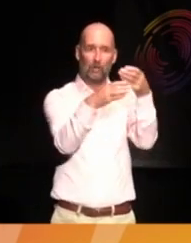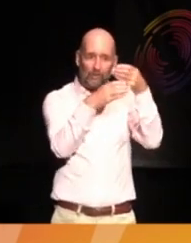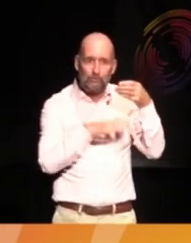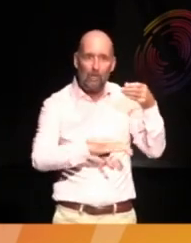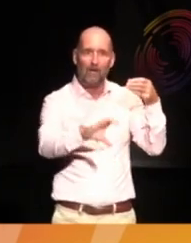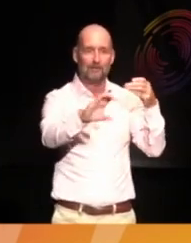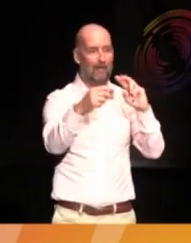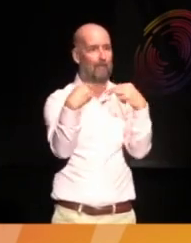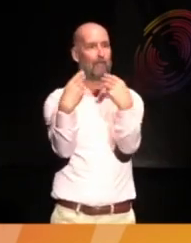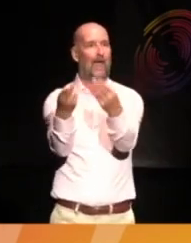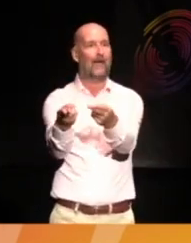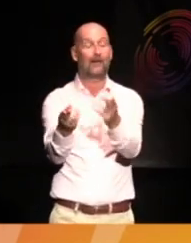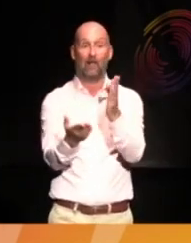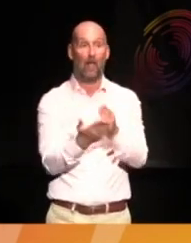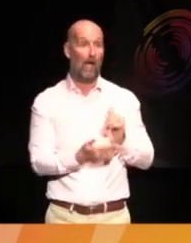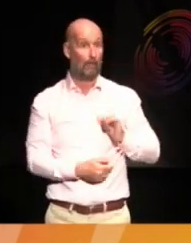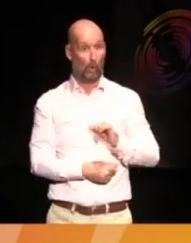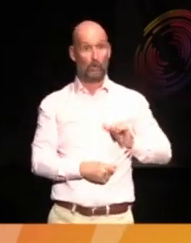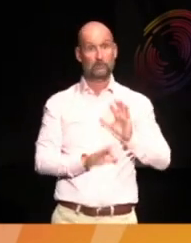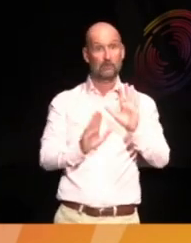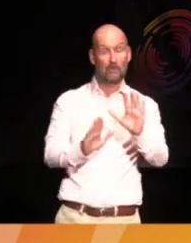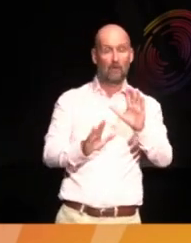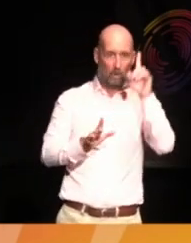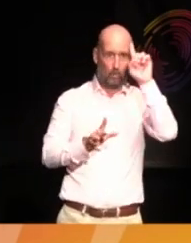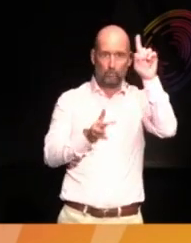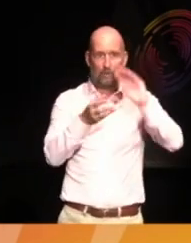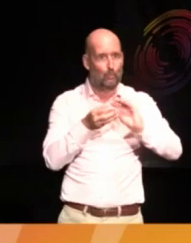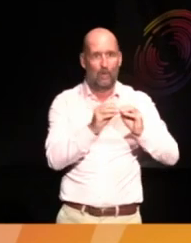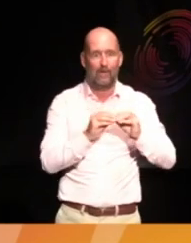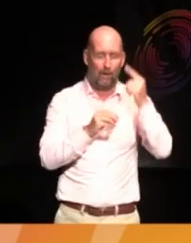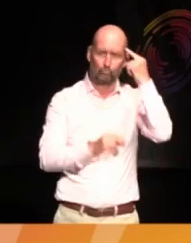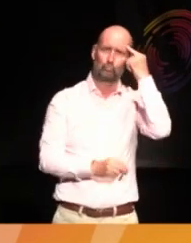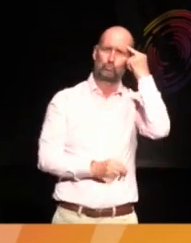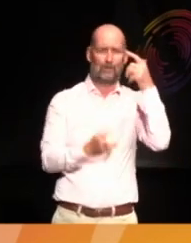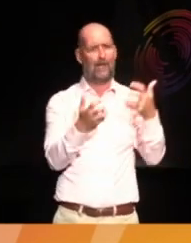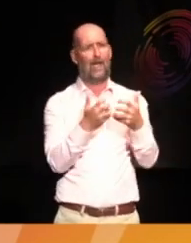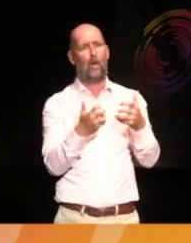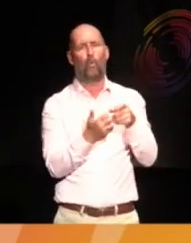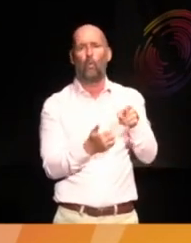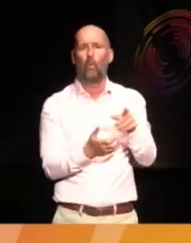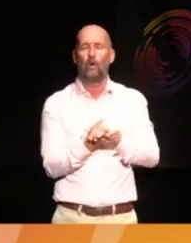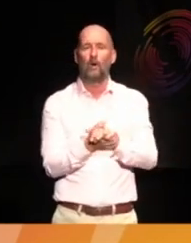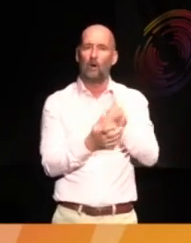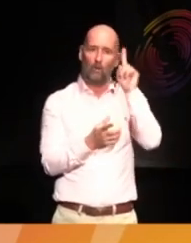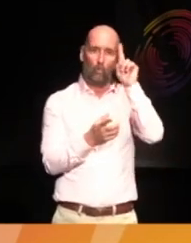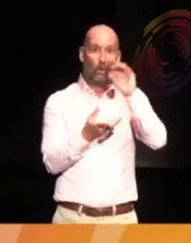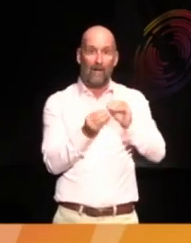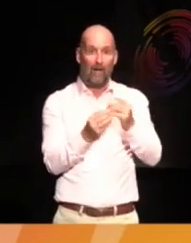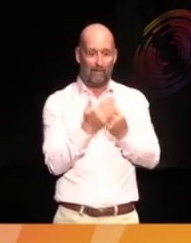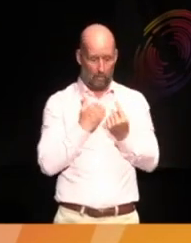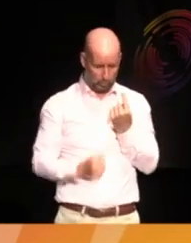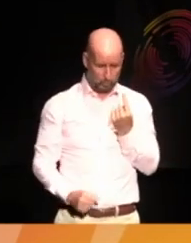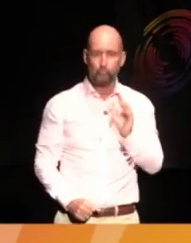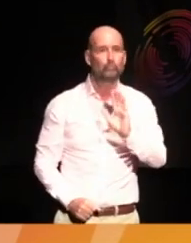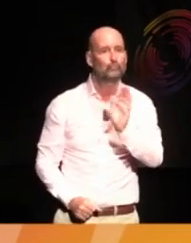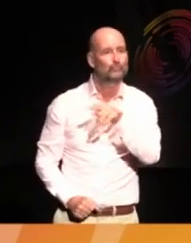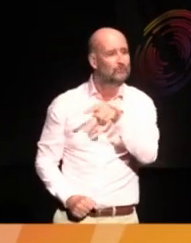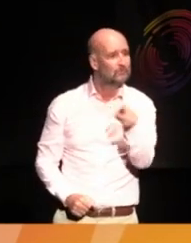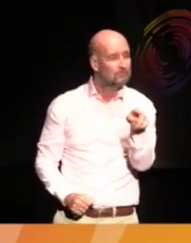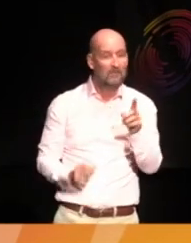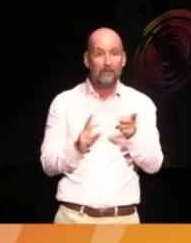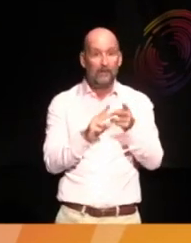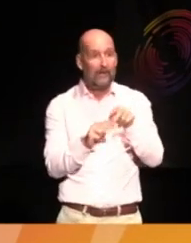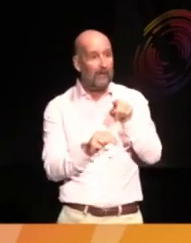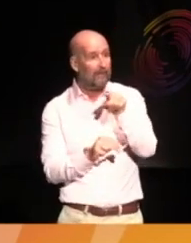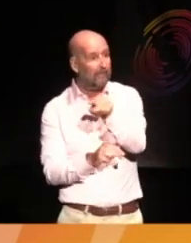So I'm going to be really honest. We're working it out. We're trying to work it out. And the thing is, we can't work it out on our own. So if you